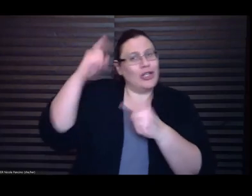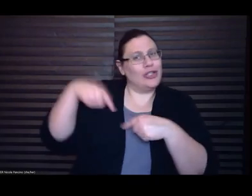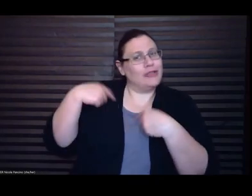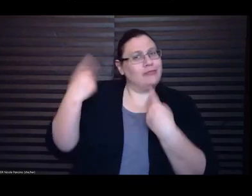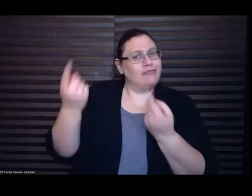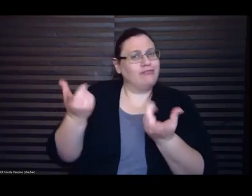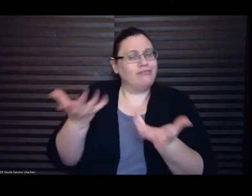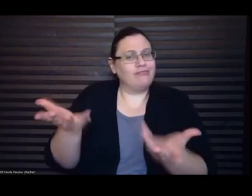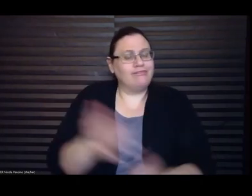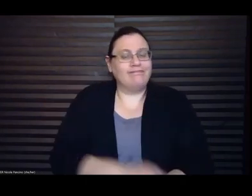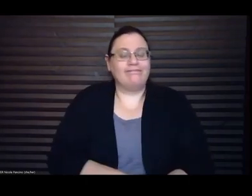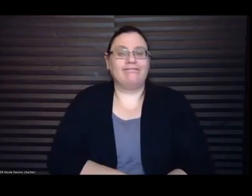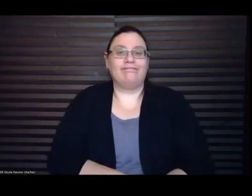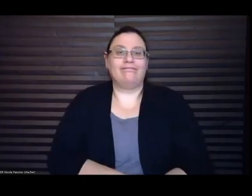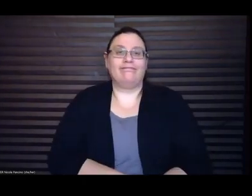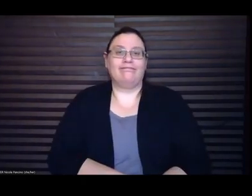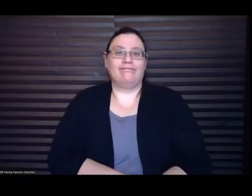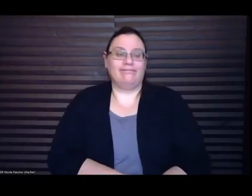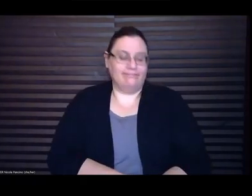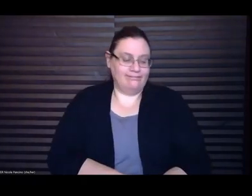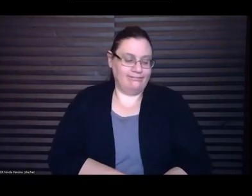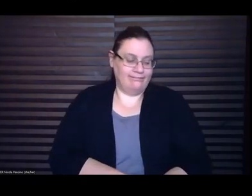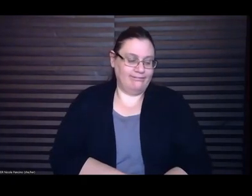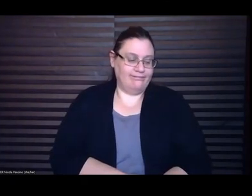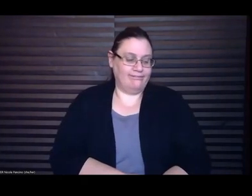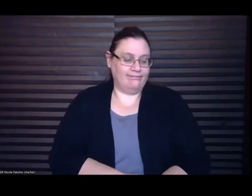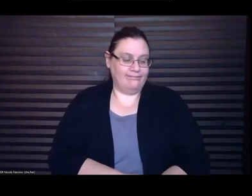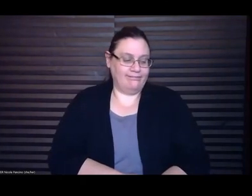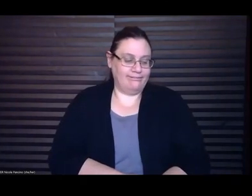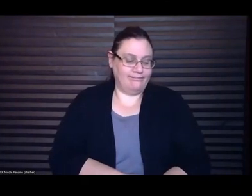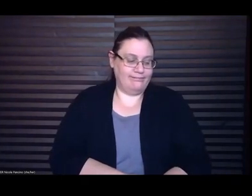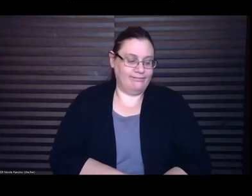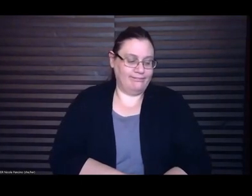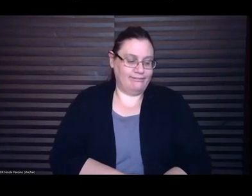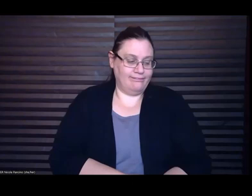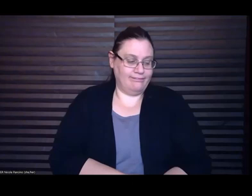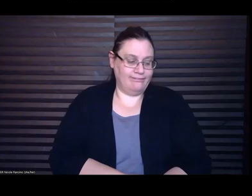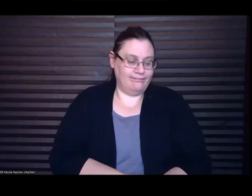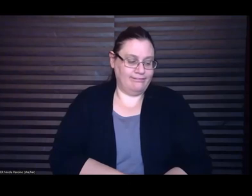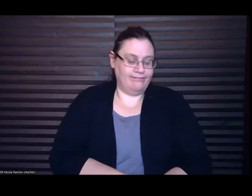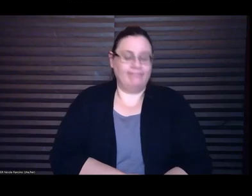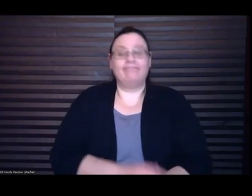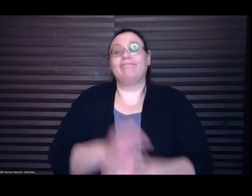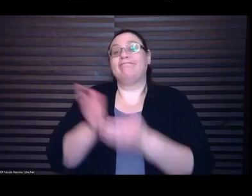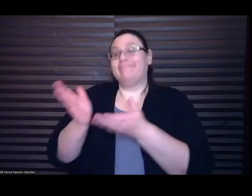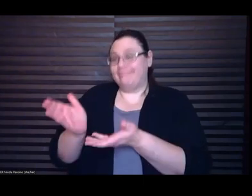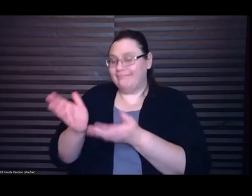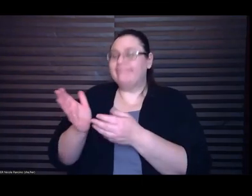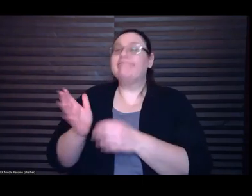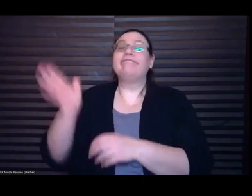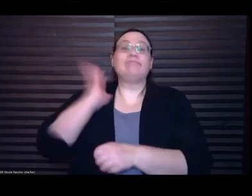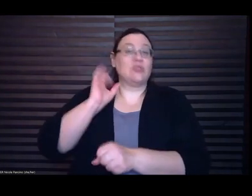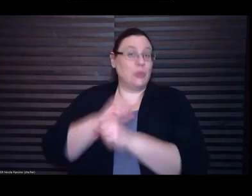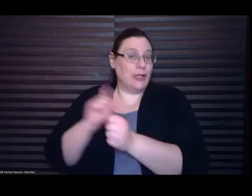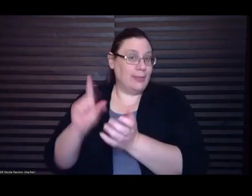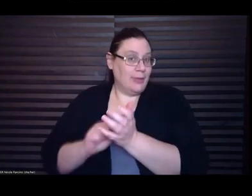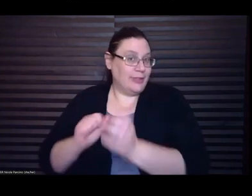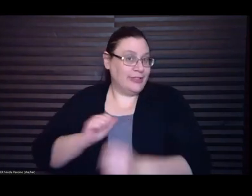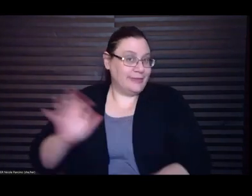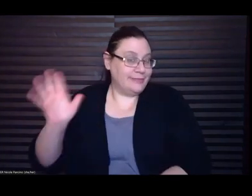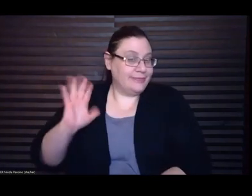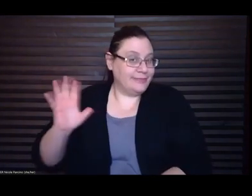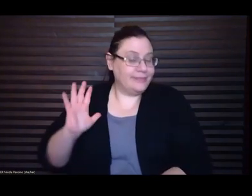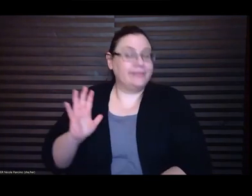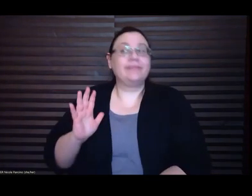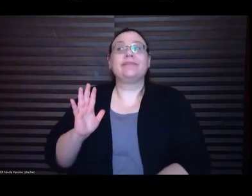well I was I worked in publishing and was working in publishing as I was writing this book and I